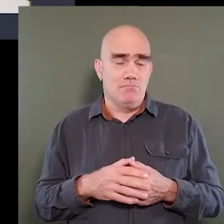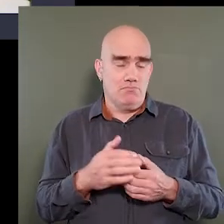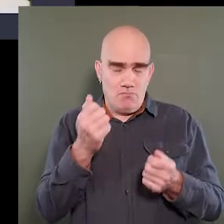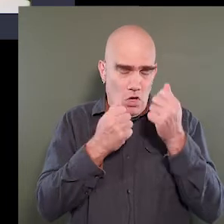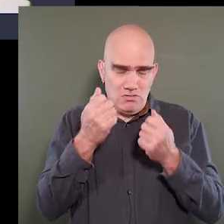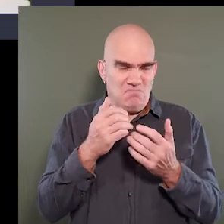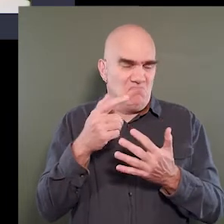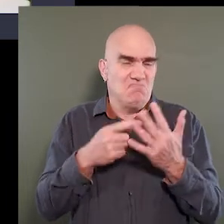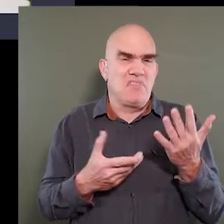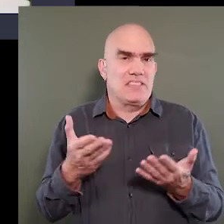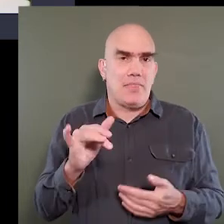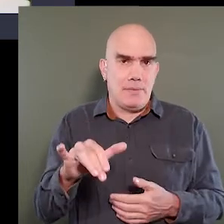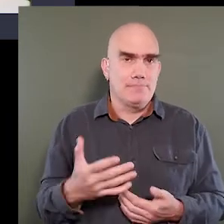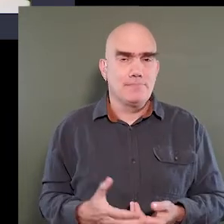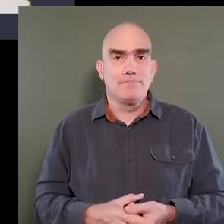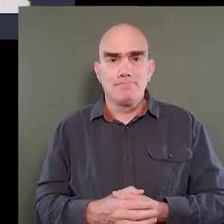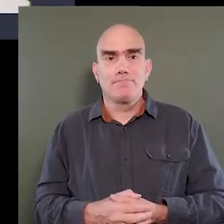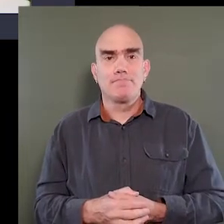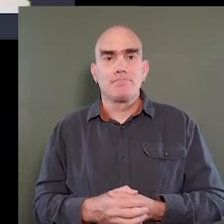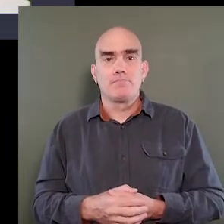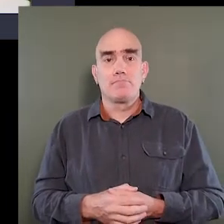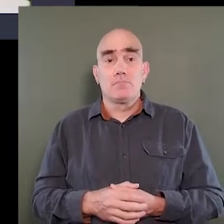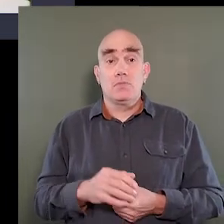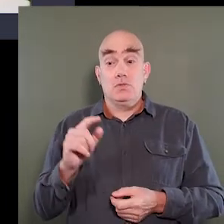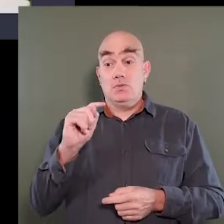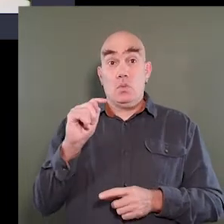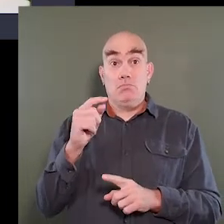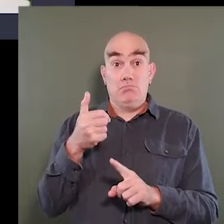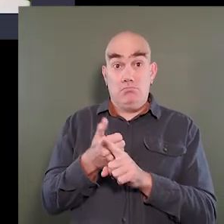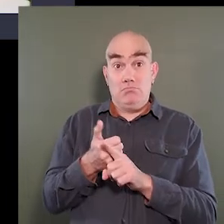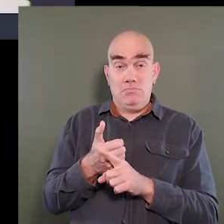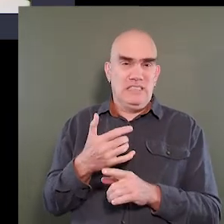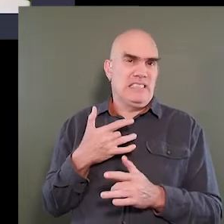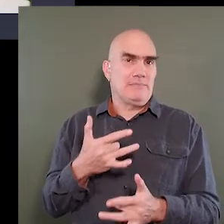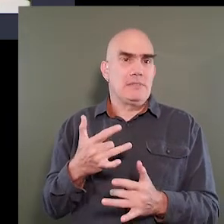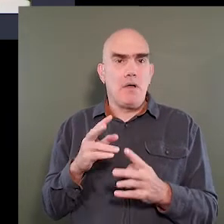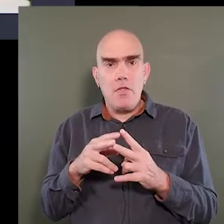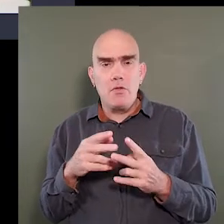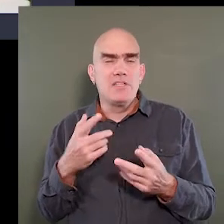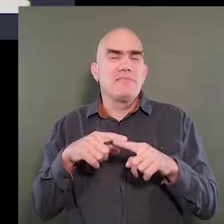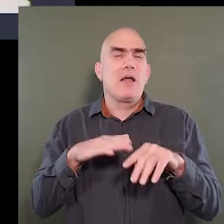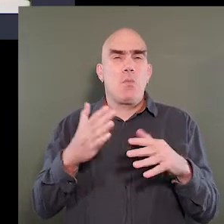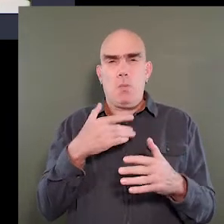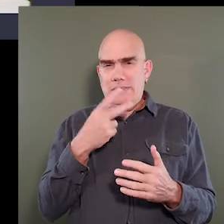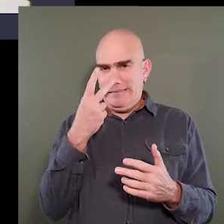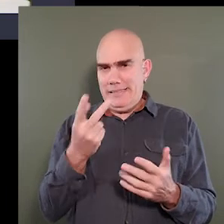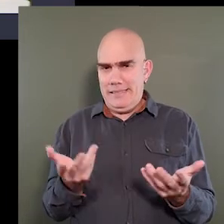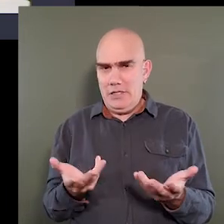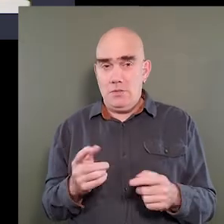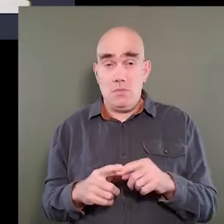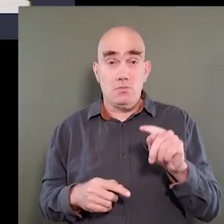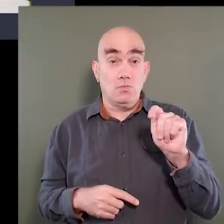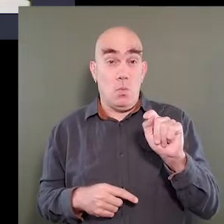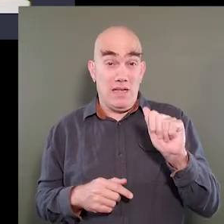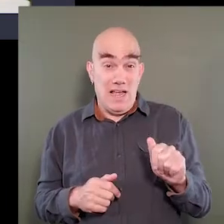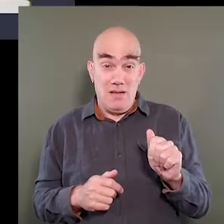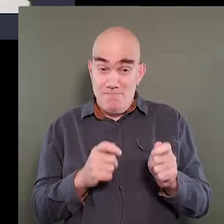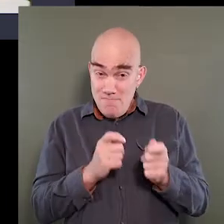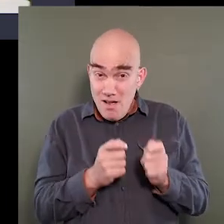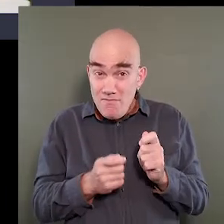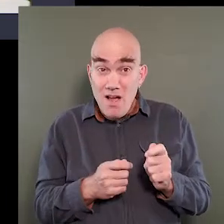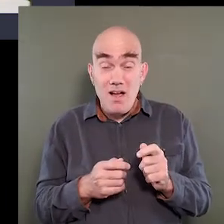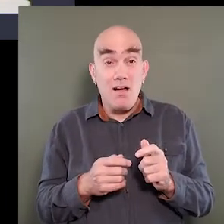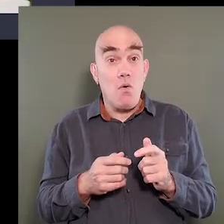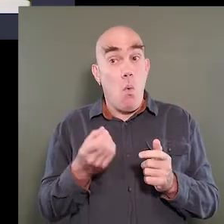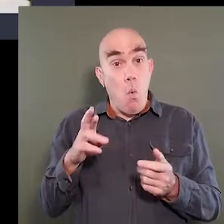washing faces and things like that. The toilets are typically either, it depends on what we see there, but the toilets can be modified